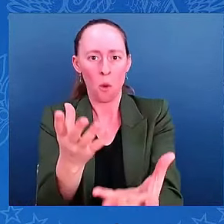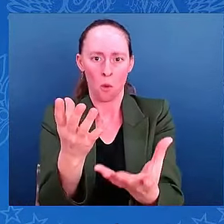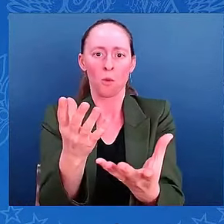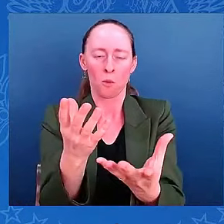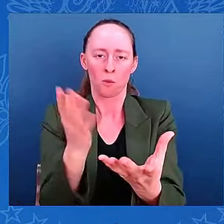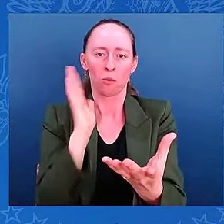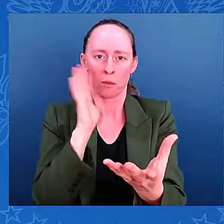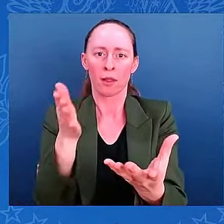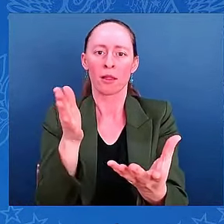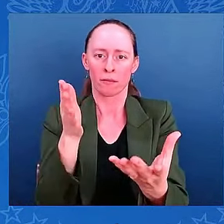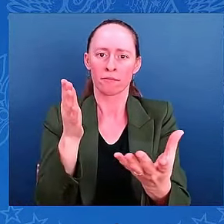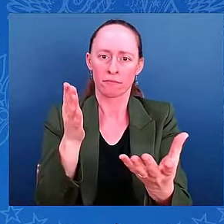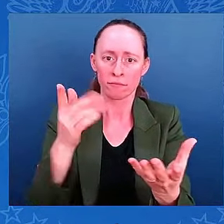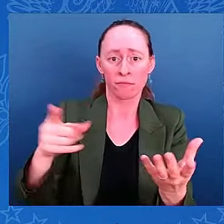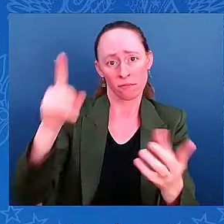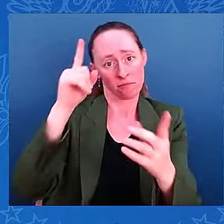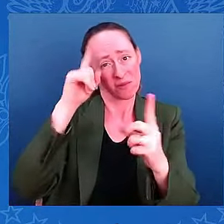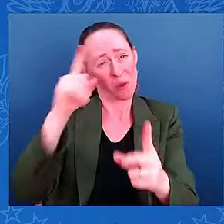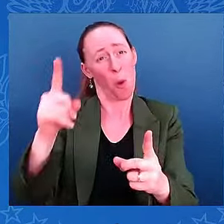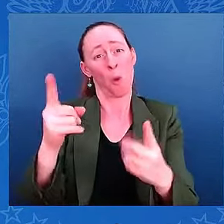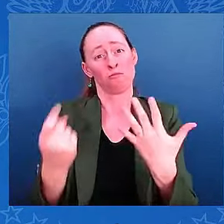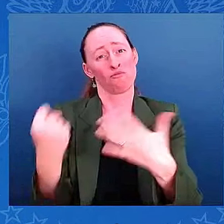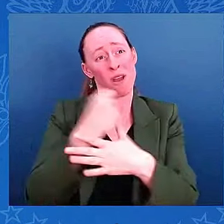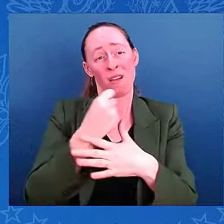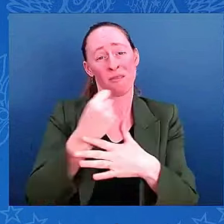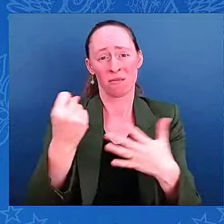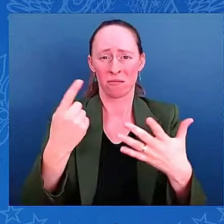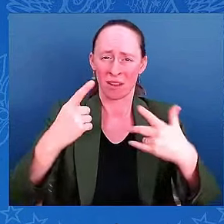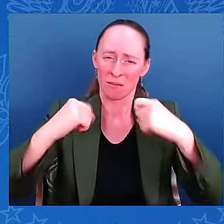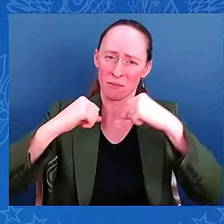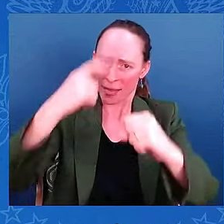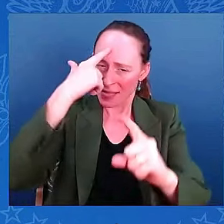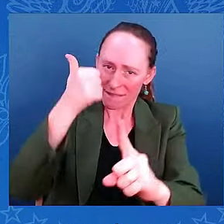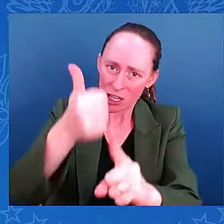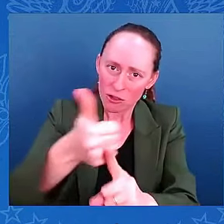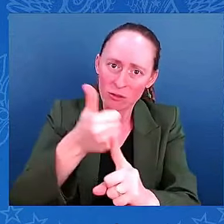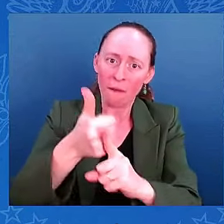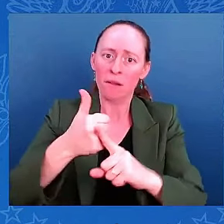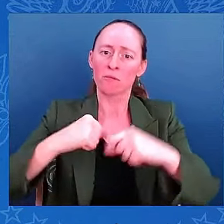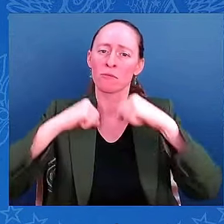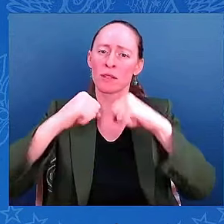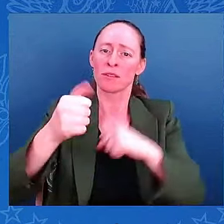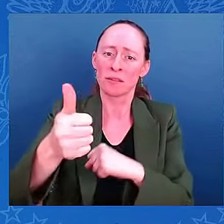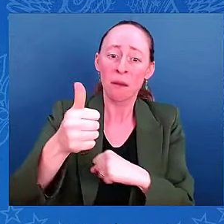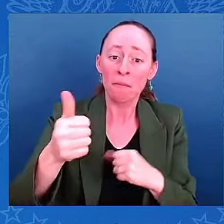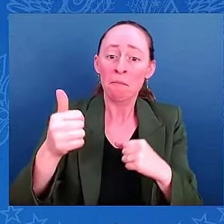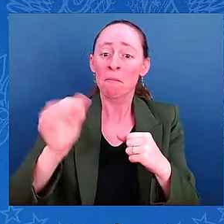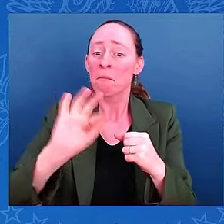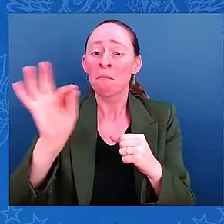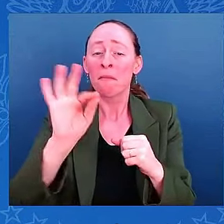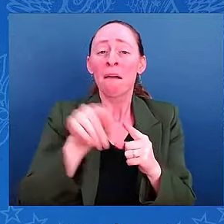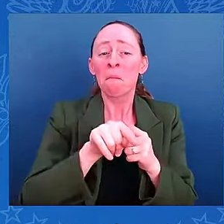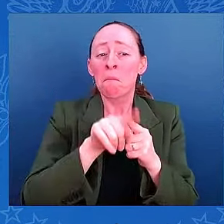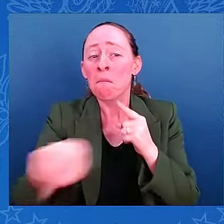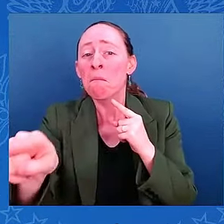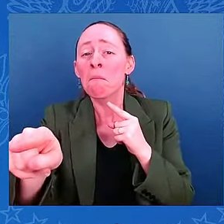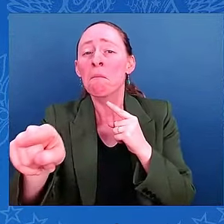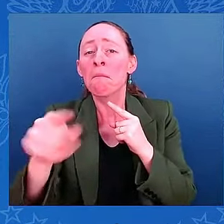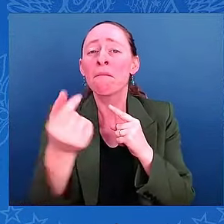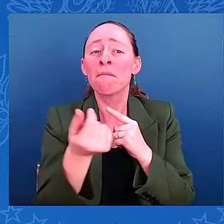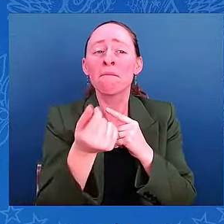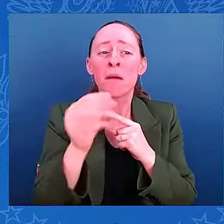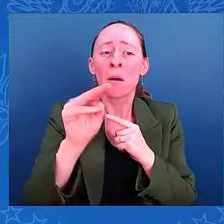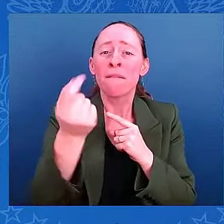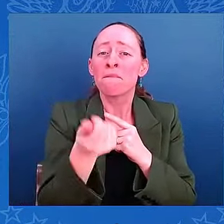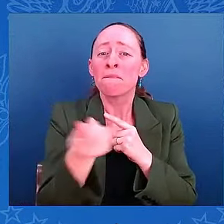right now. Sometimes just traveling a few miles inland can mean the difference between life and death and nobody has to lose their